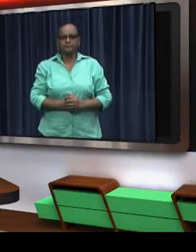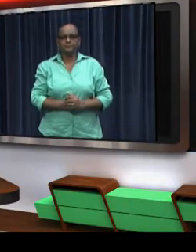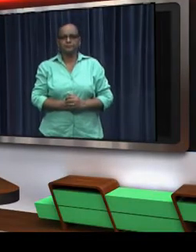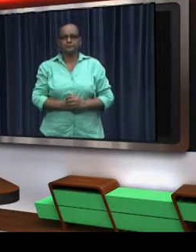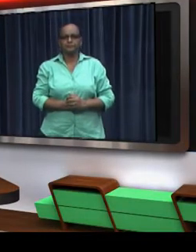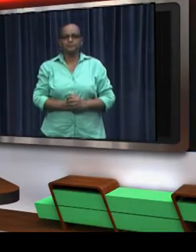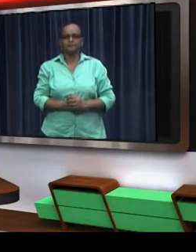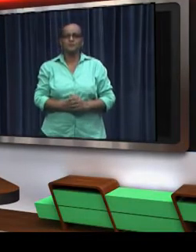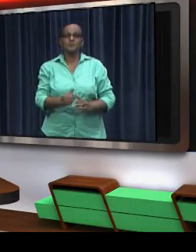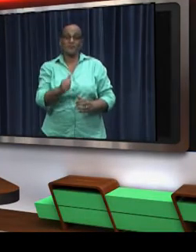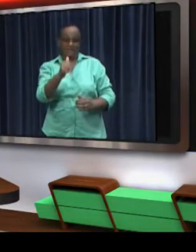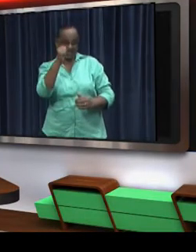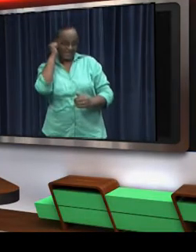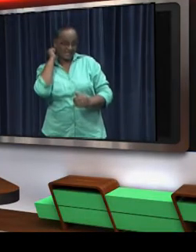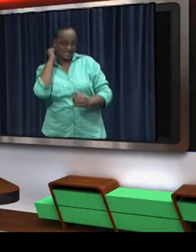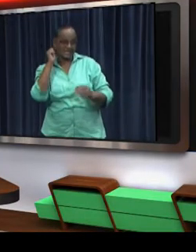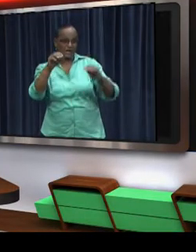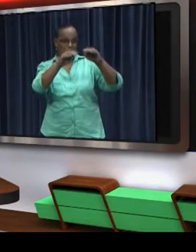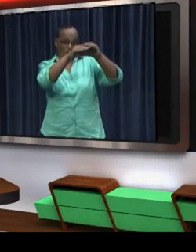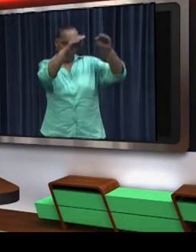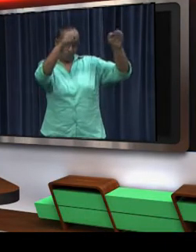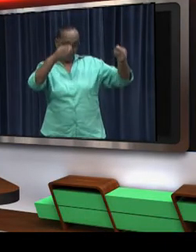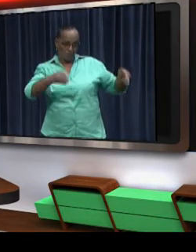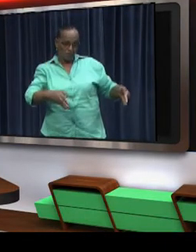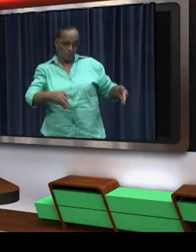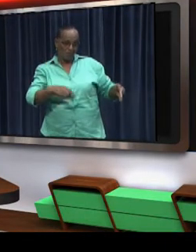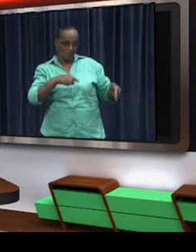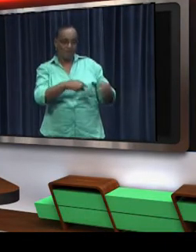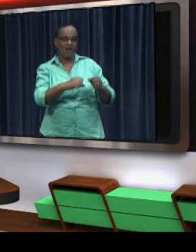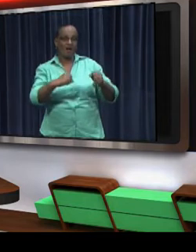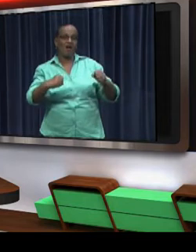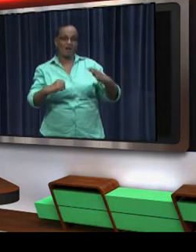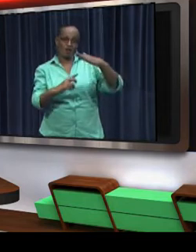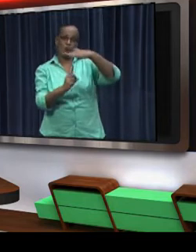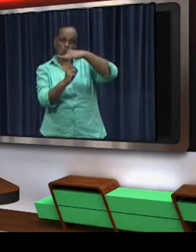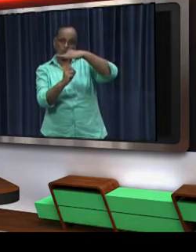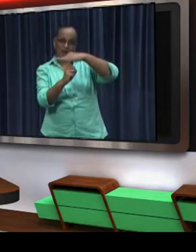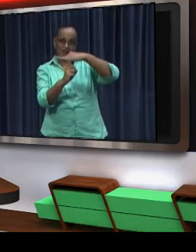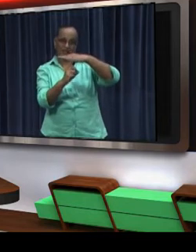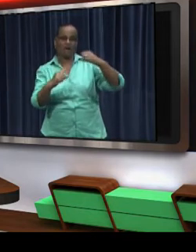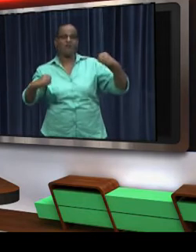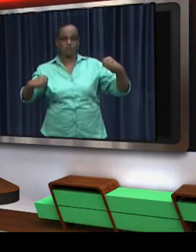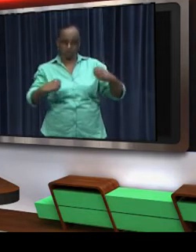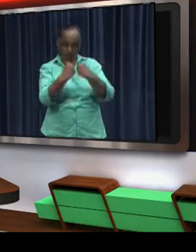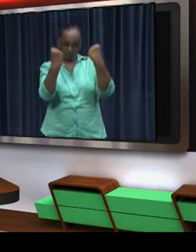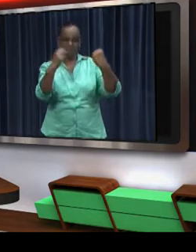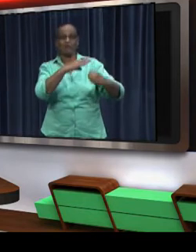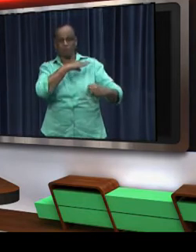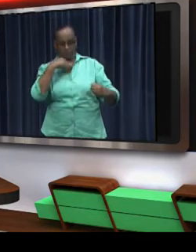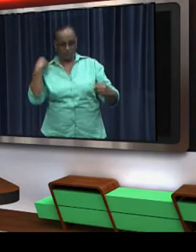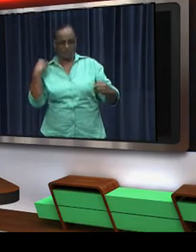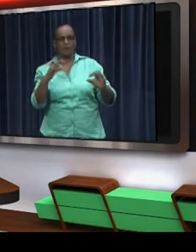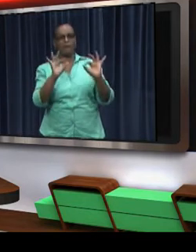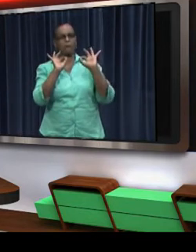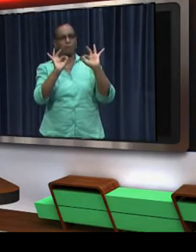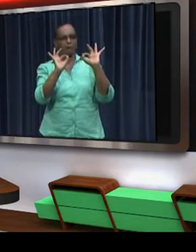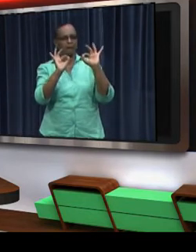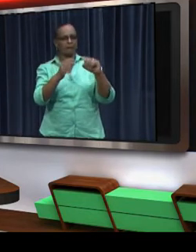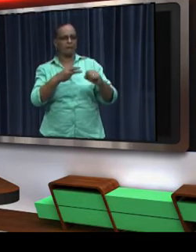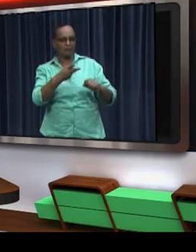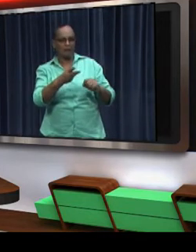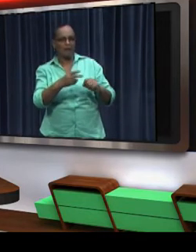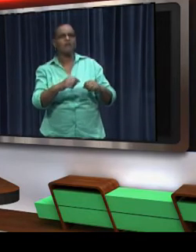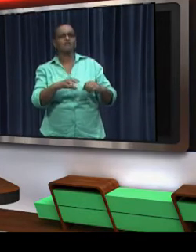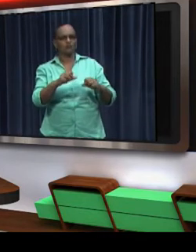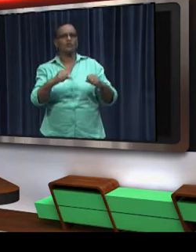Yesterday, at the Monument of the Fallen by the Waterfront, a ceremony was held commemorating the end of